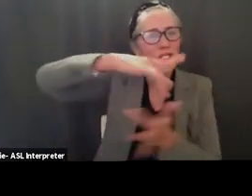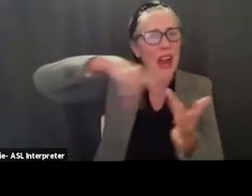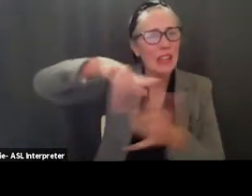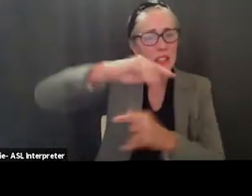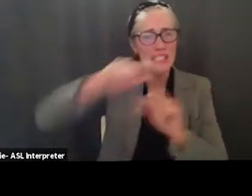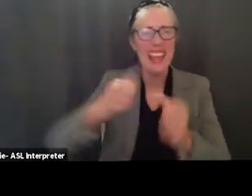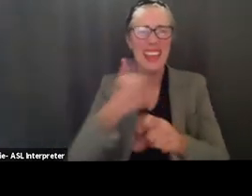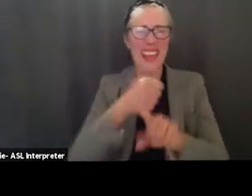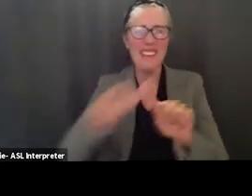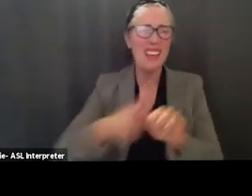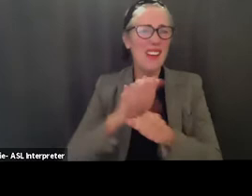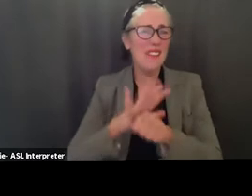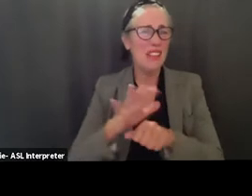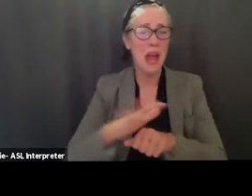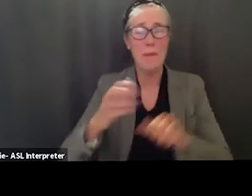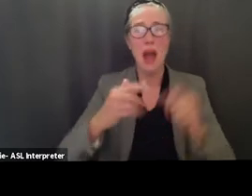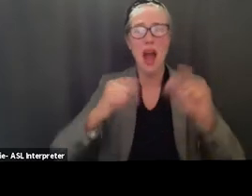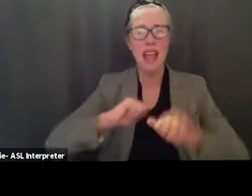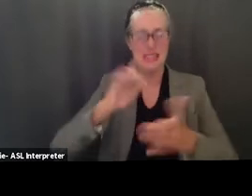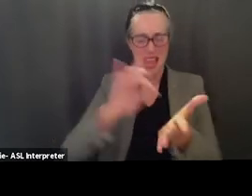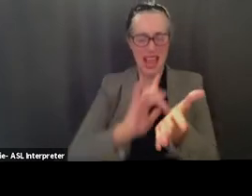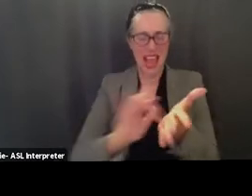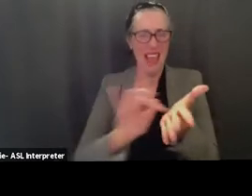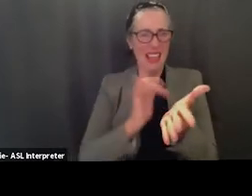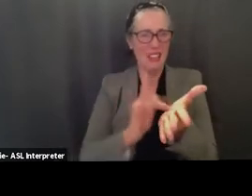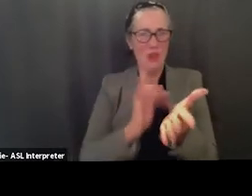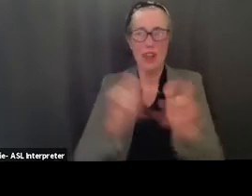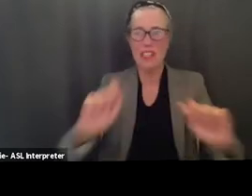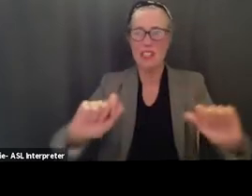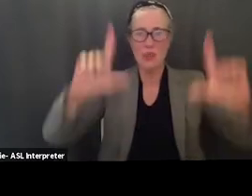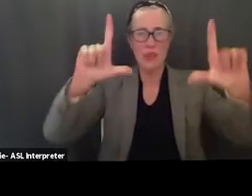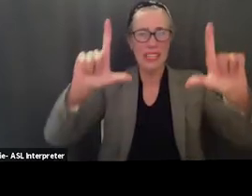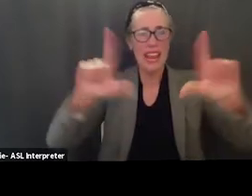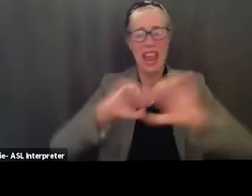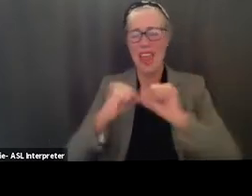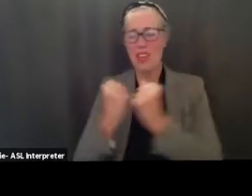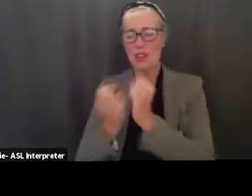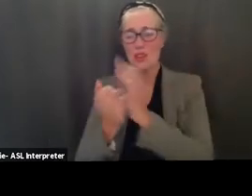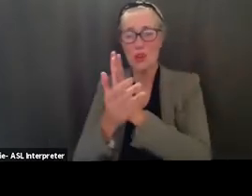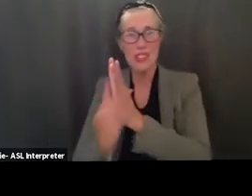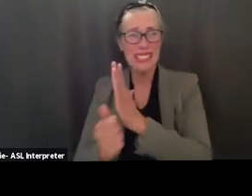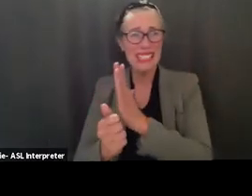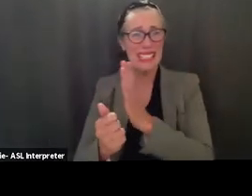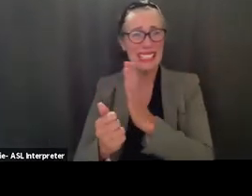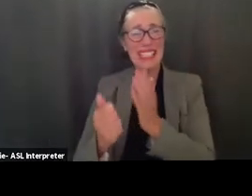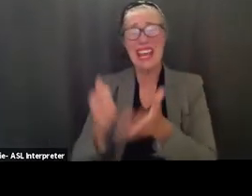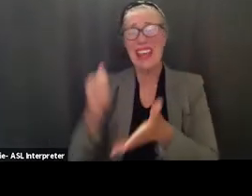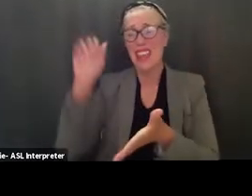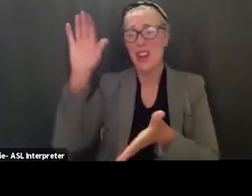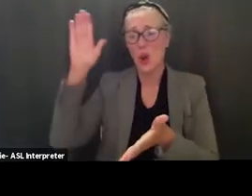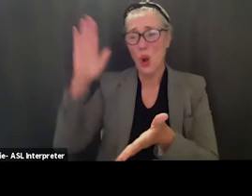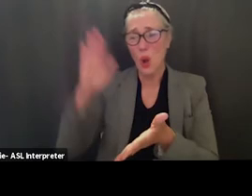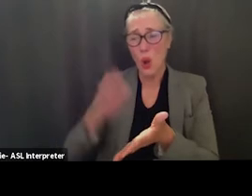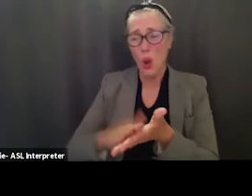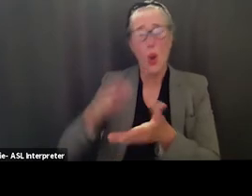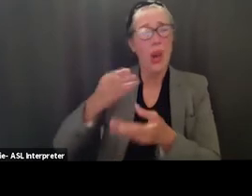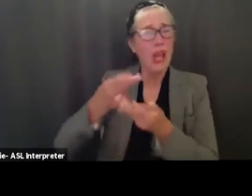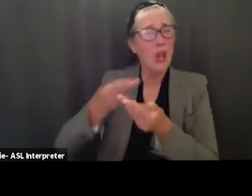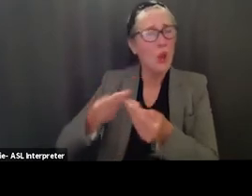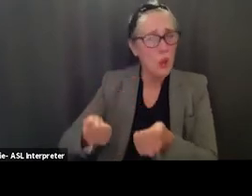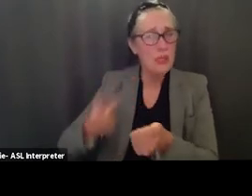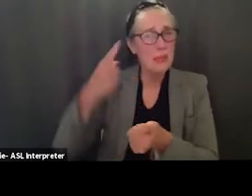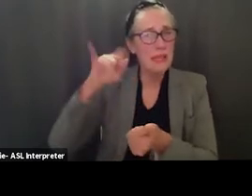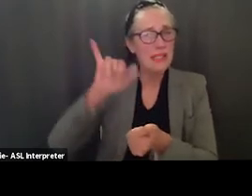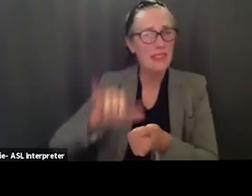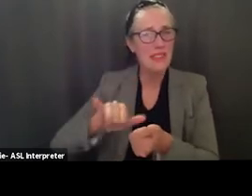screens and are losing social skills due to this we do not need to add to these problems with masks in these with these other challenging